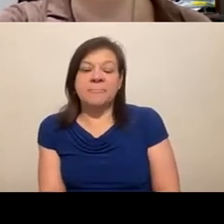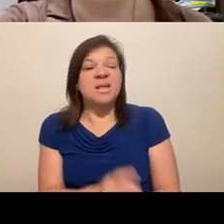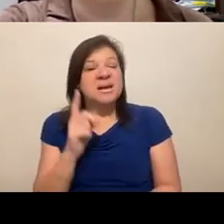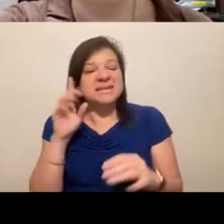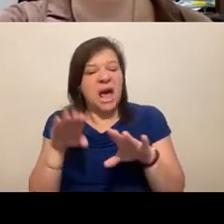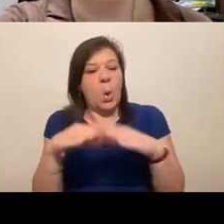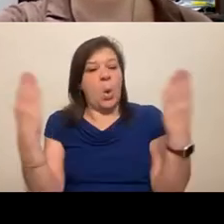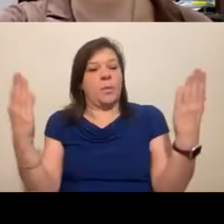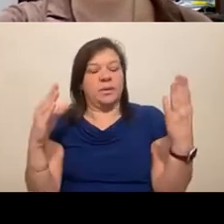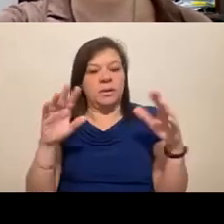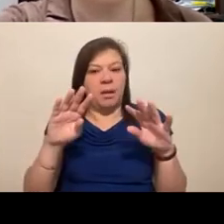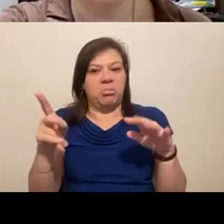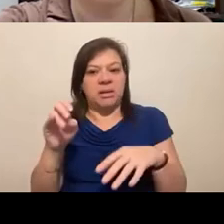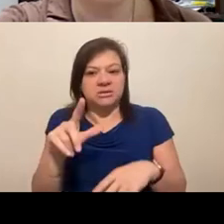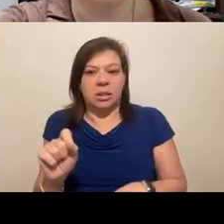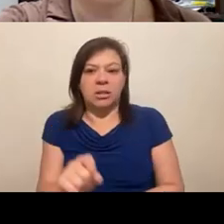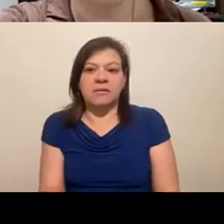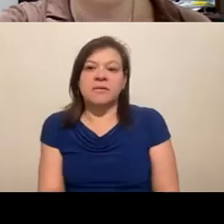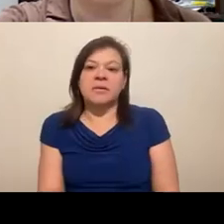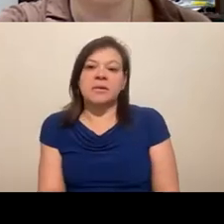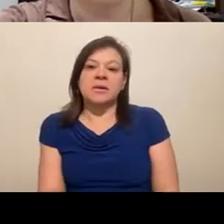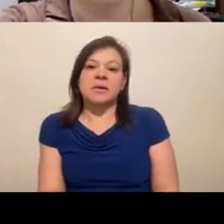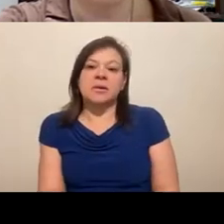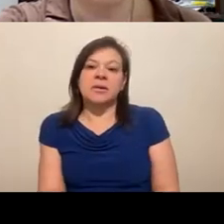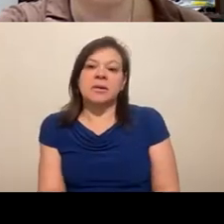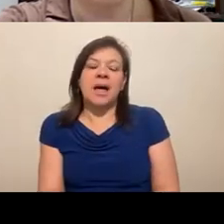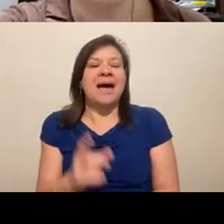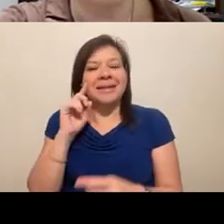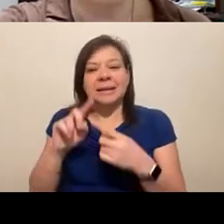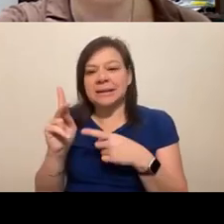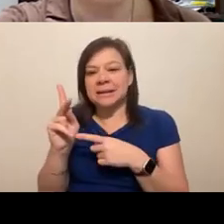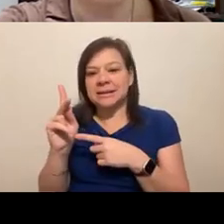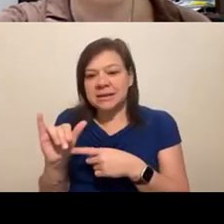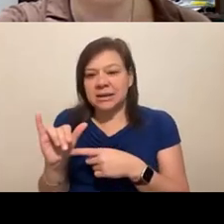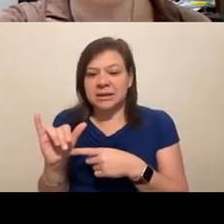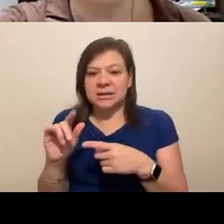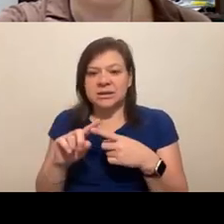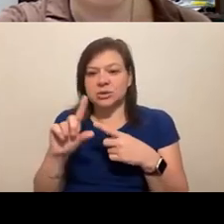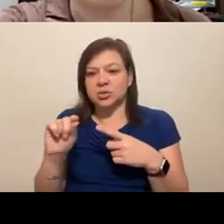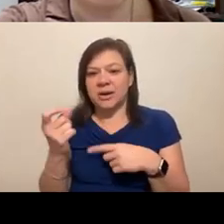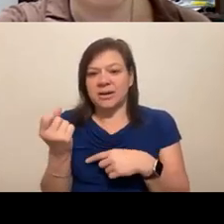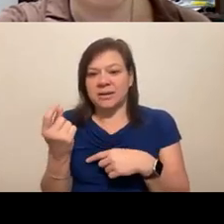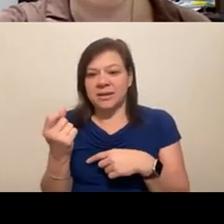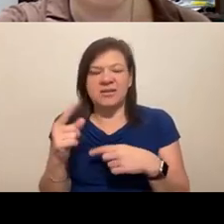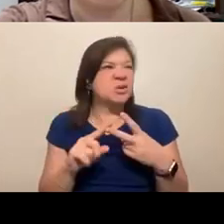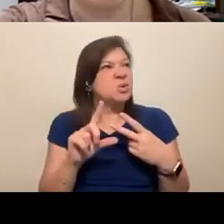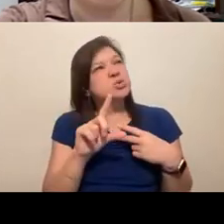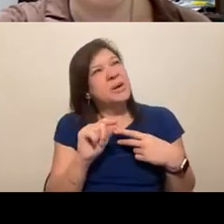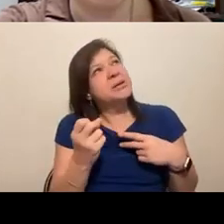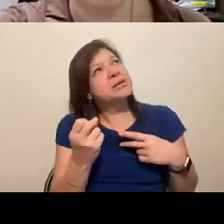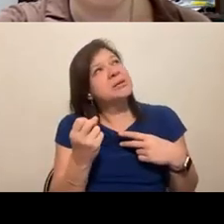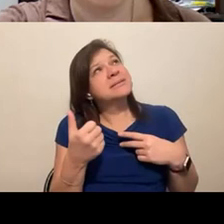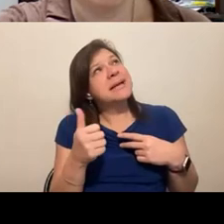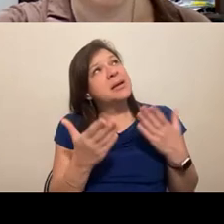But I will also mention that I think it was in Kentucky in 2011, but it might've been before that in 2010. I can't remember. I had